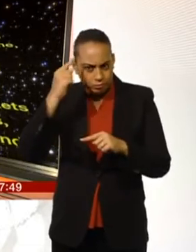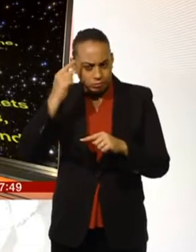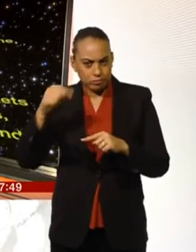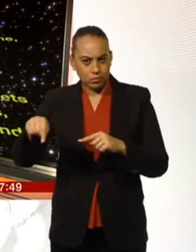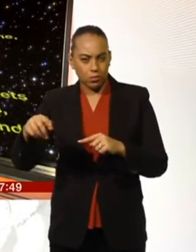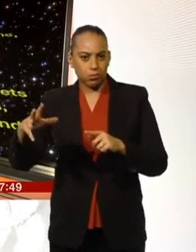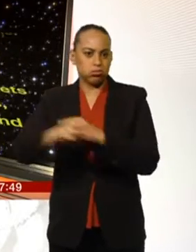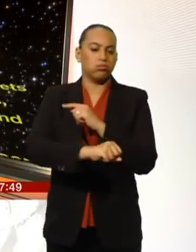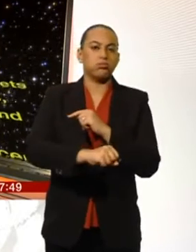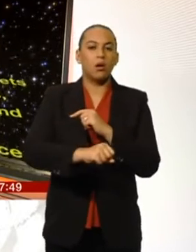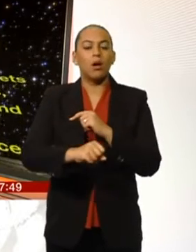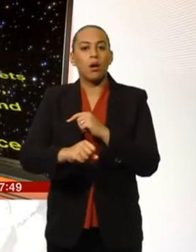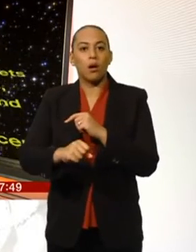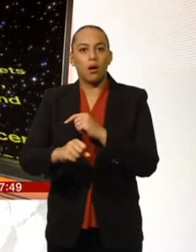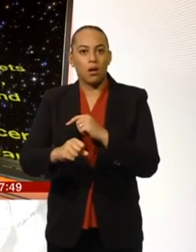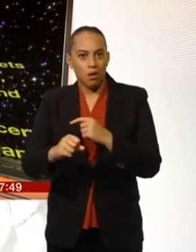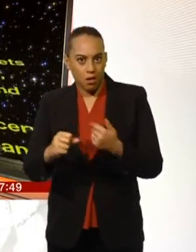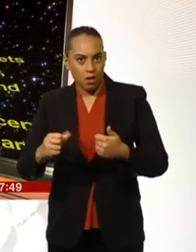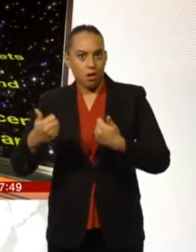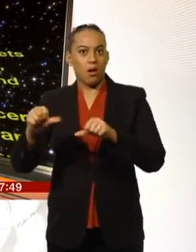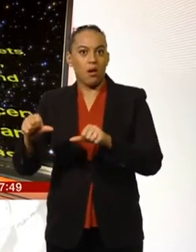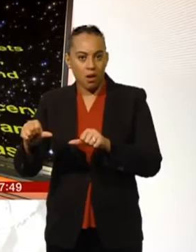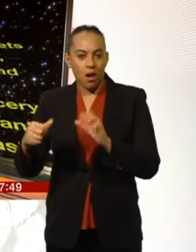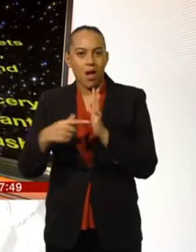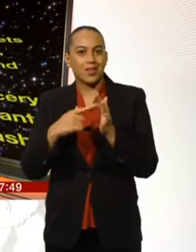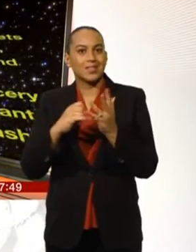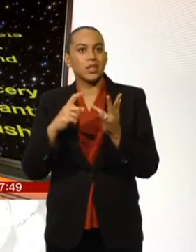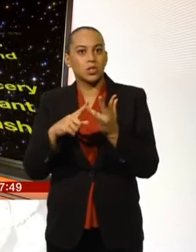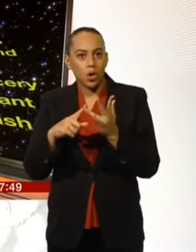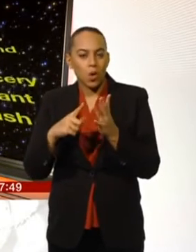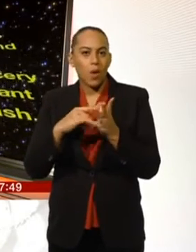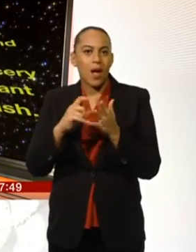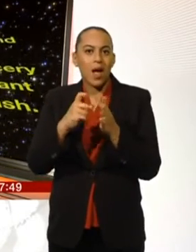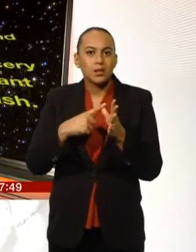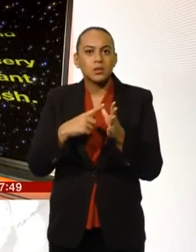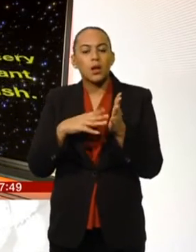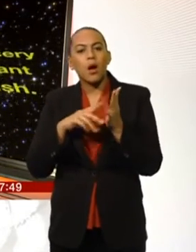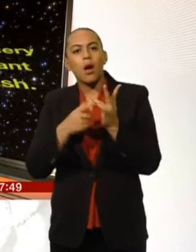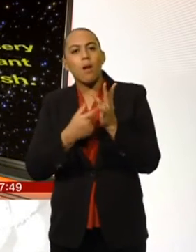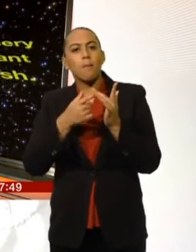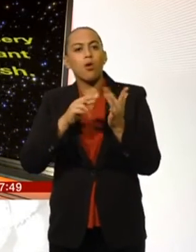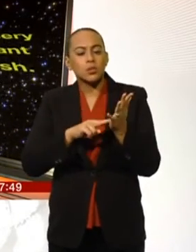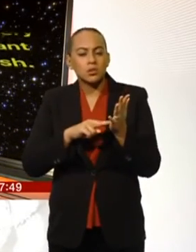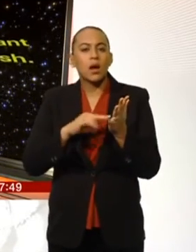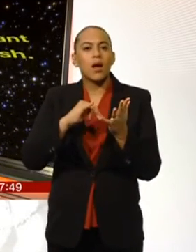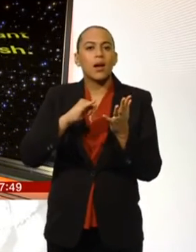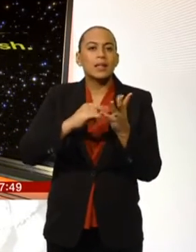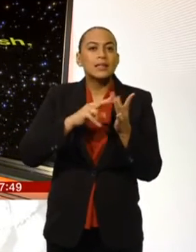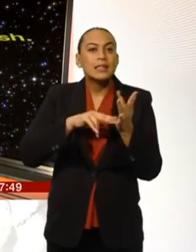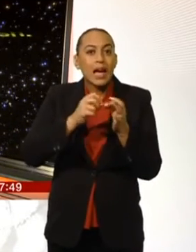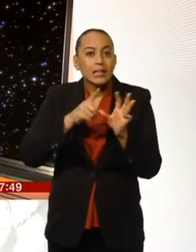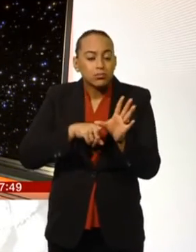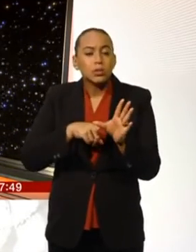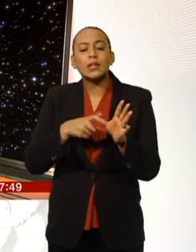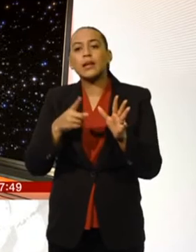against the empire. That's the established supermarkets Tesco, Asda, Morrison, Sainsbury's, Waitrose and the cooperative.